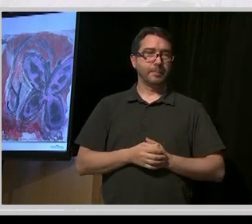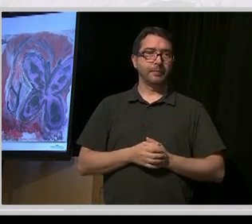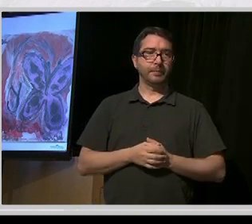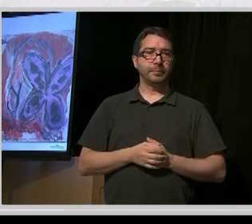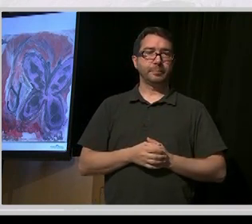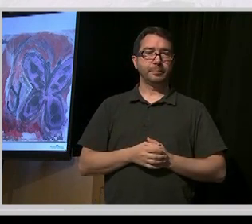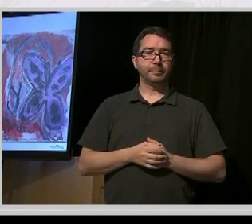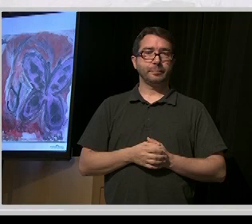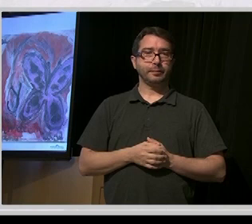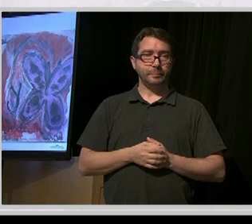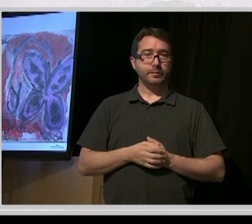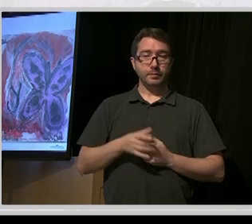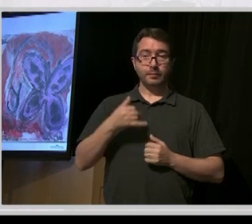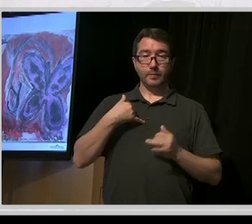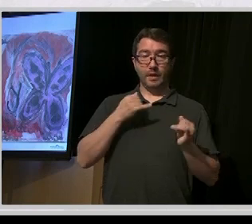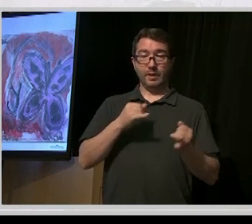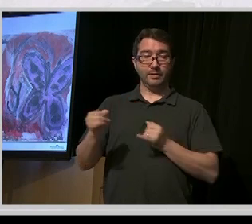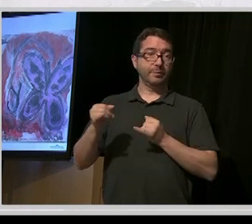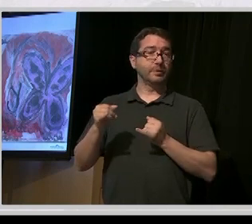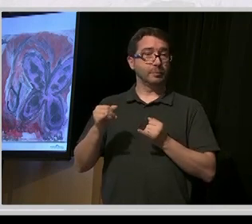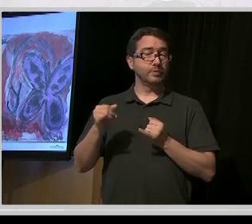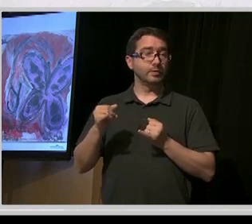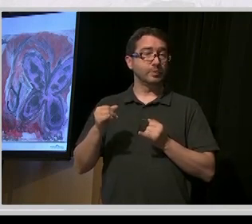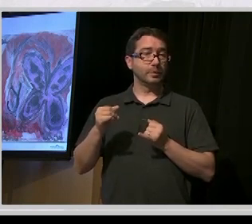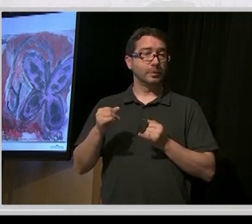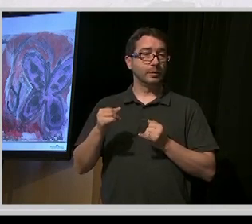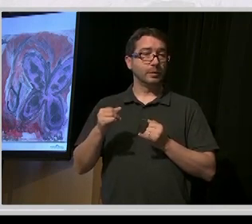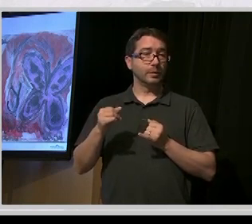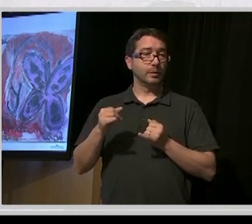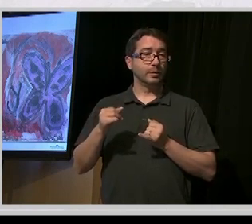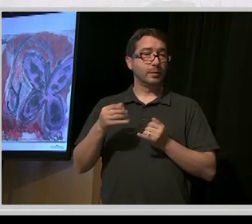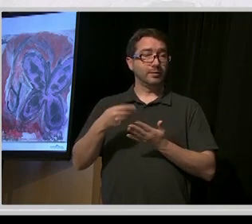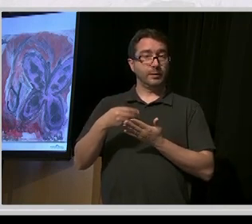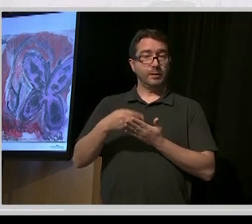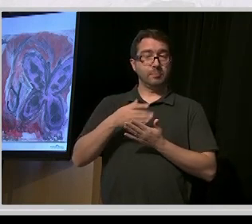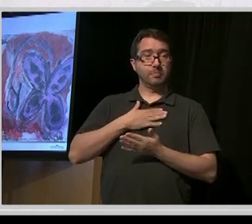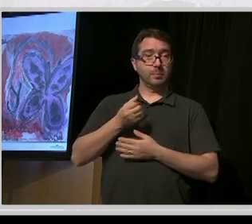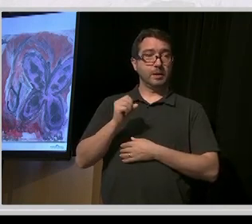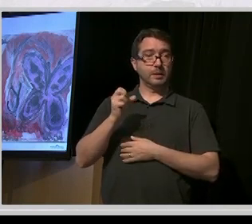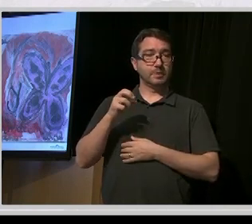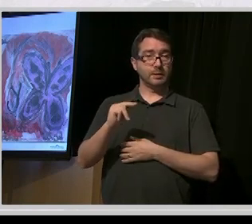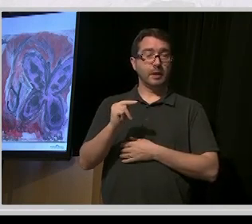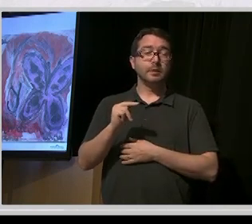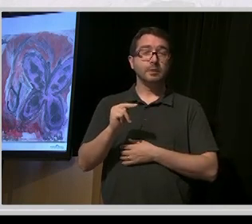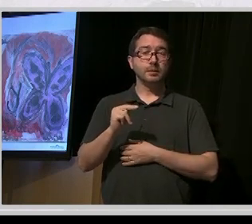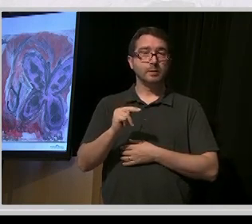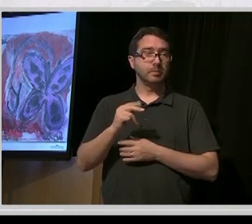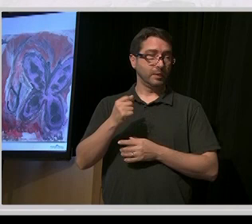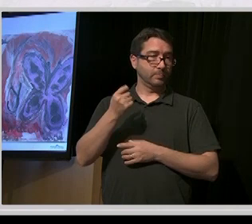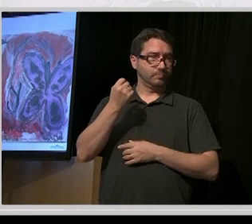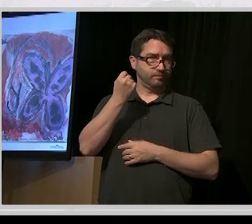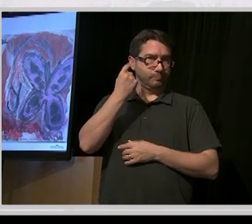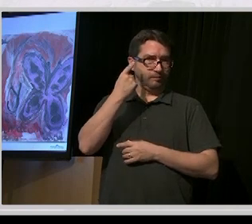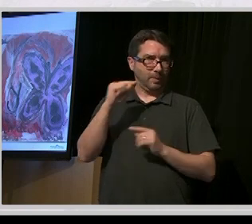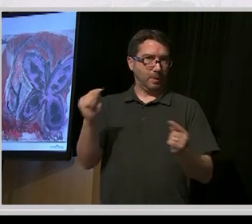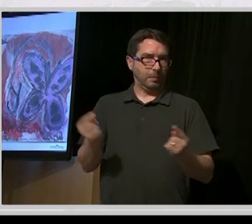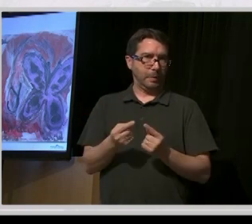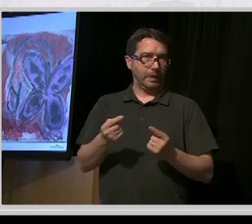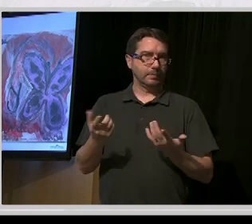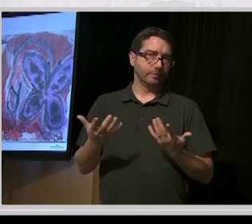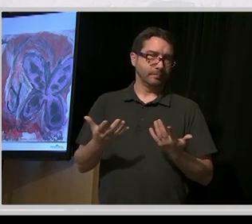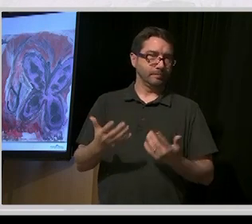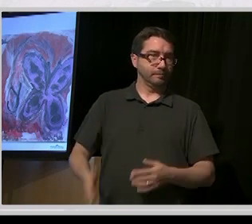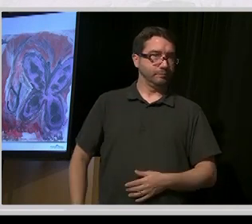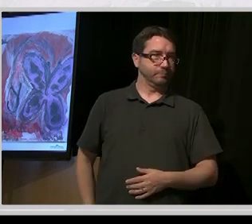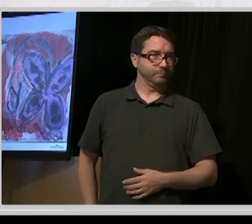son, and it's a pain in the you know what sometimes to administer all that. So we have recommended